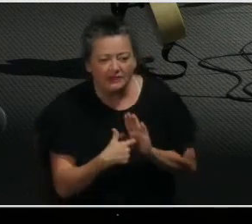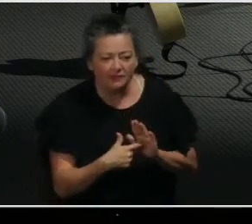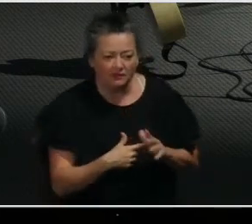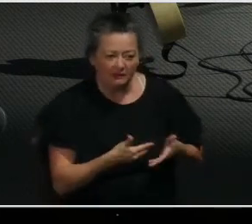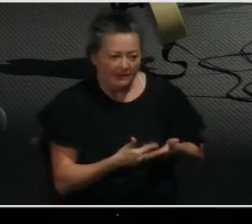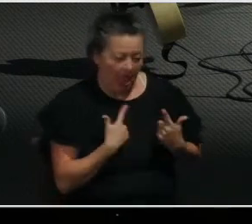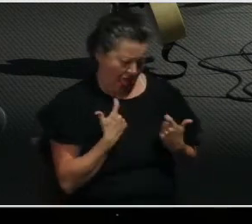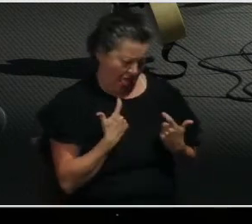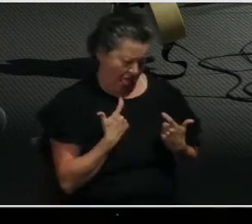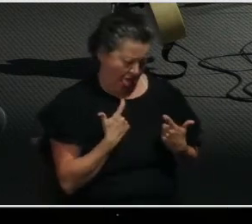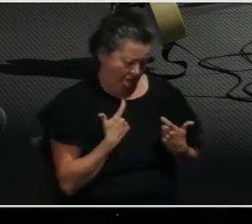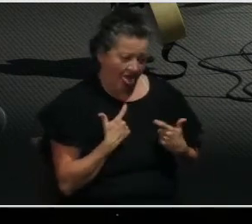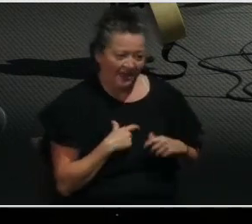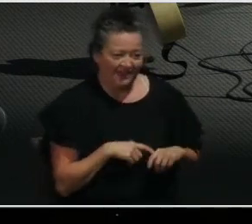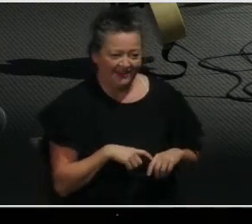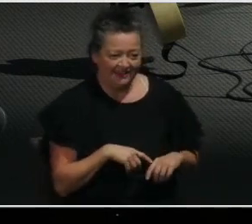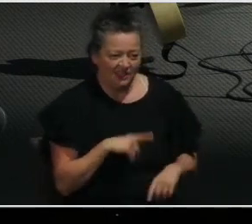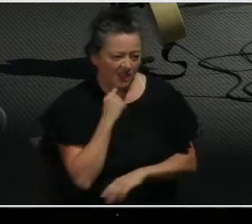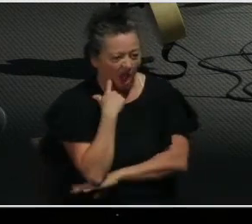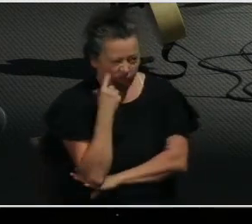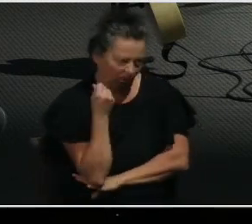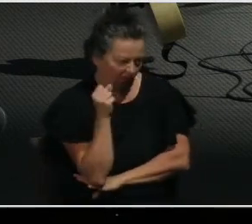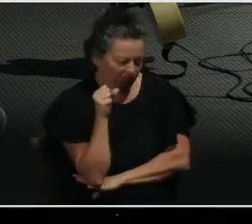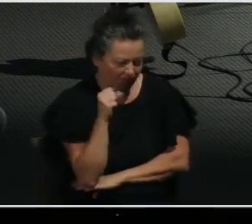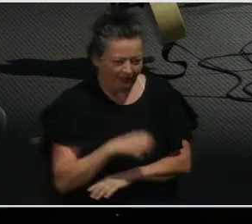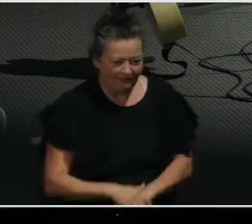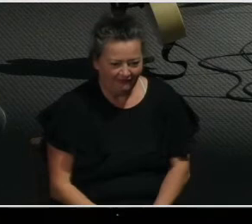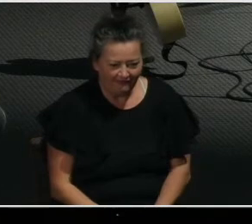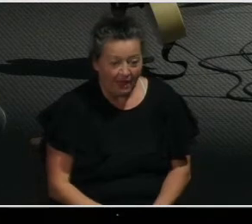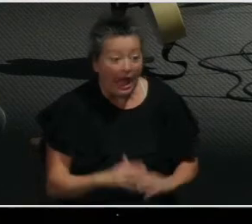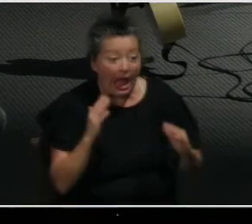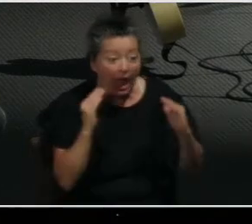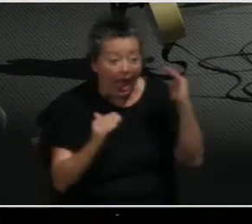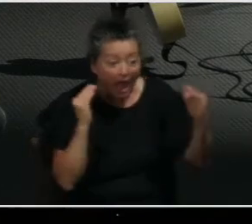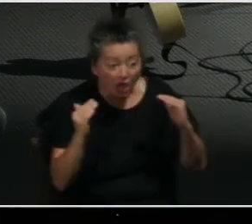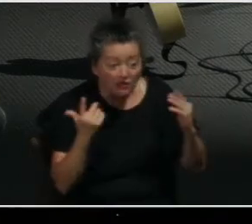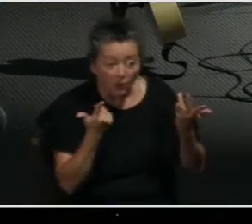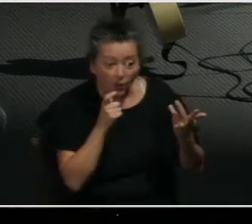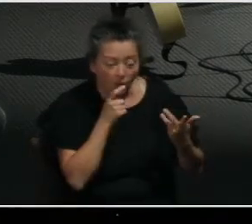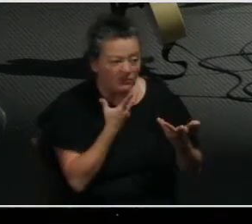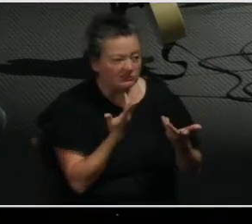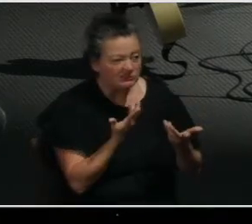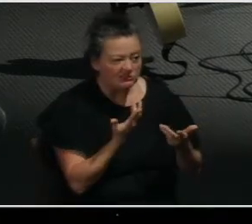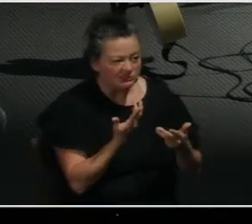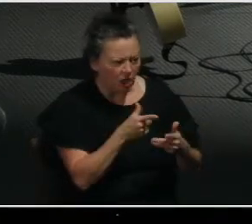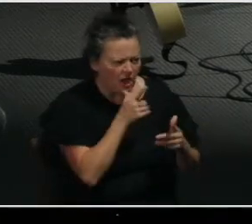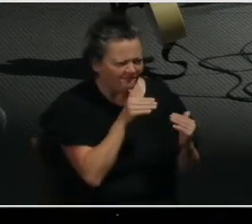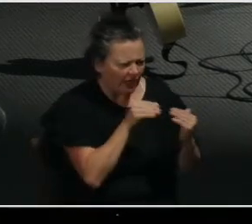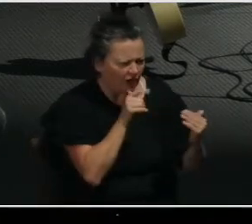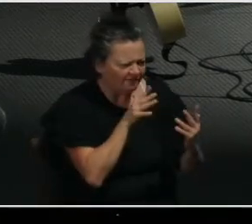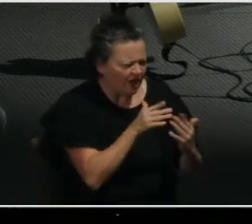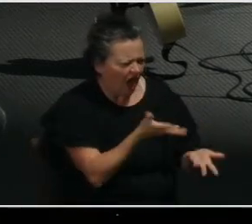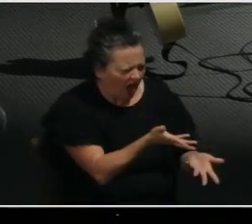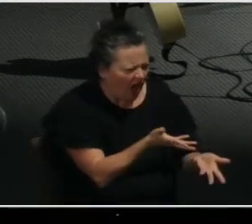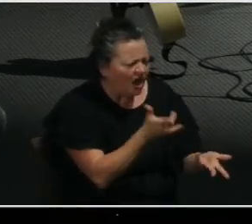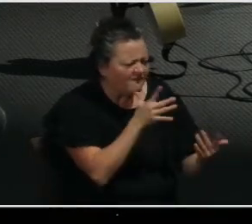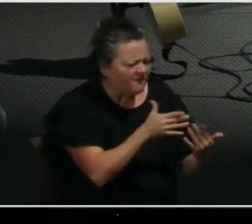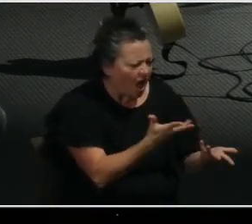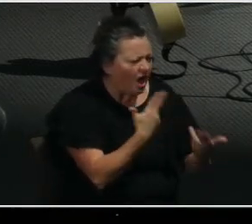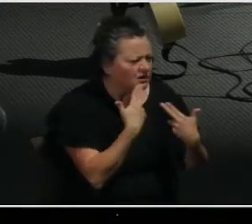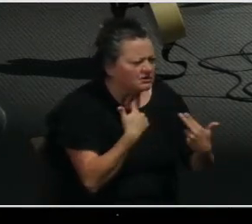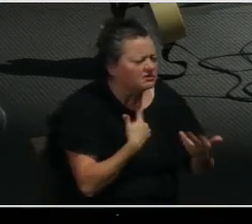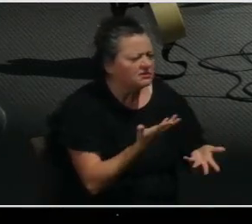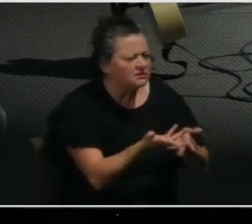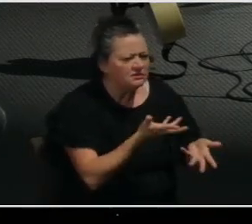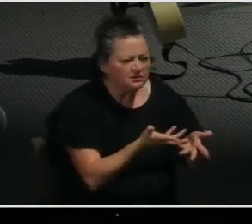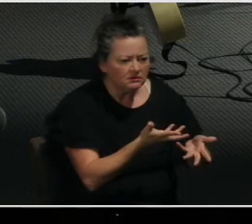Unreasonable adults. Unfair bosses. Unsaved family members who give us